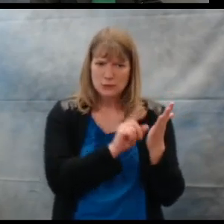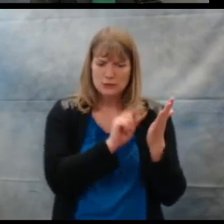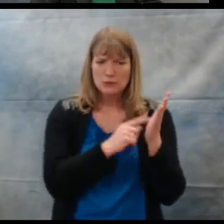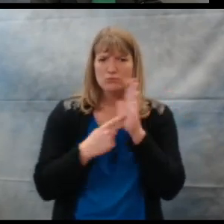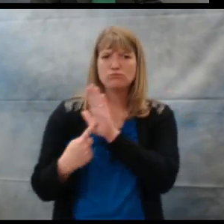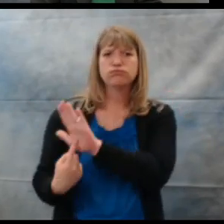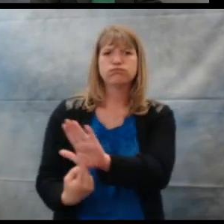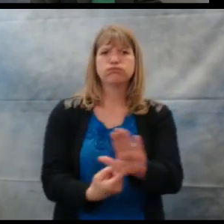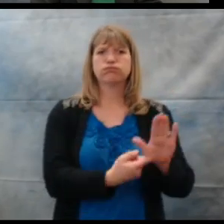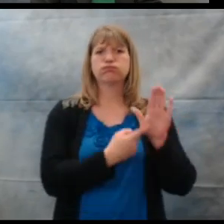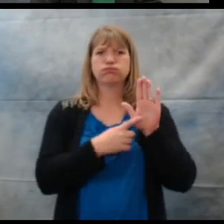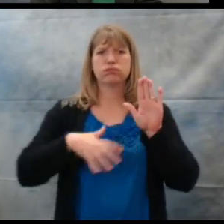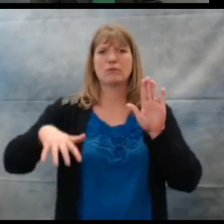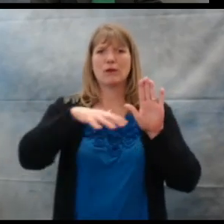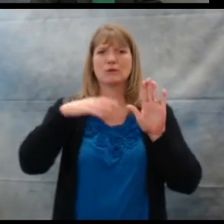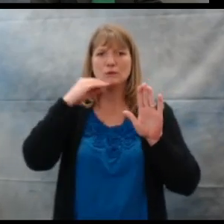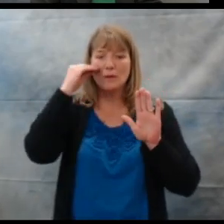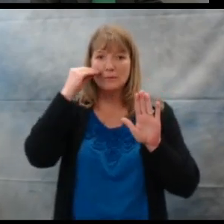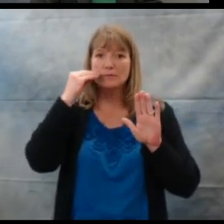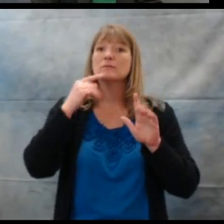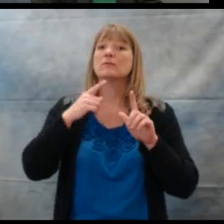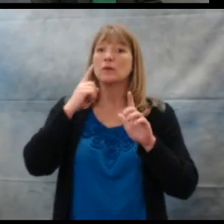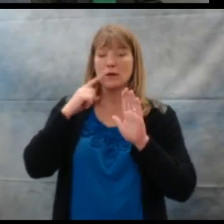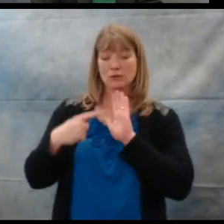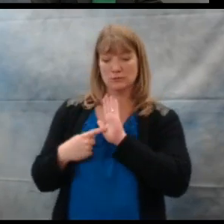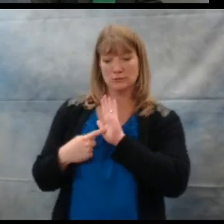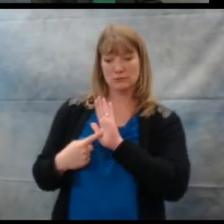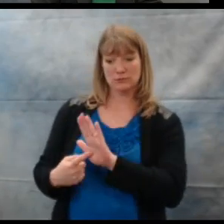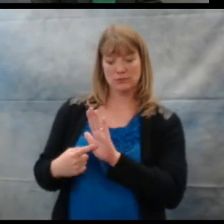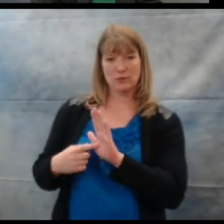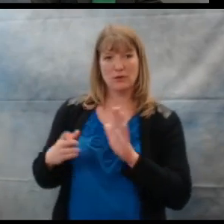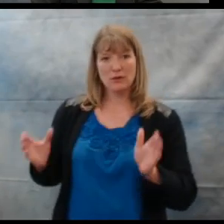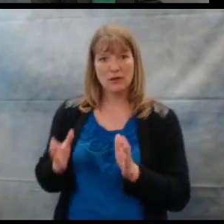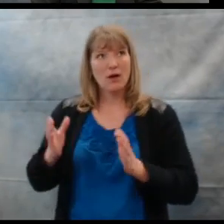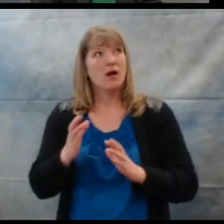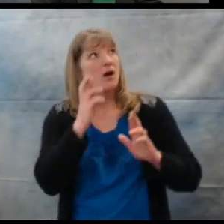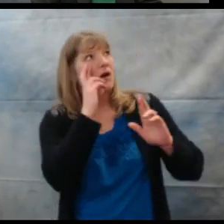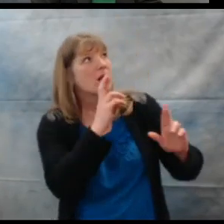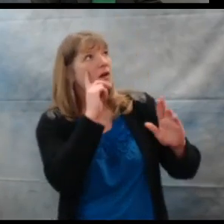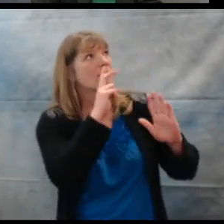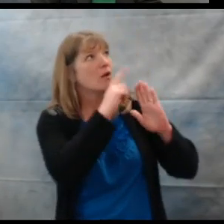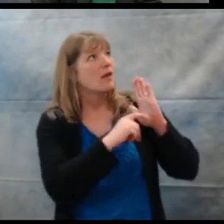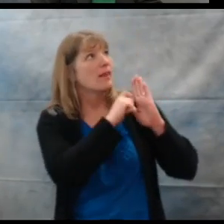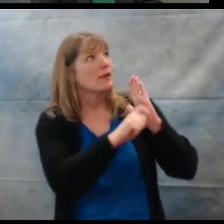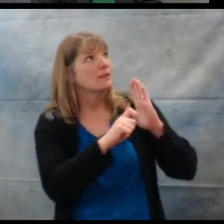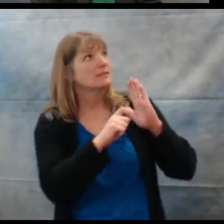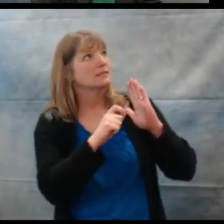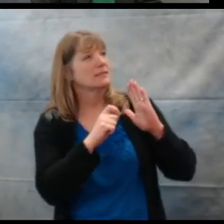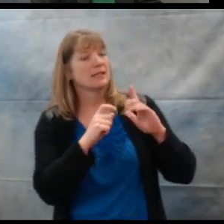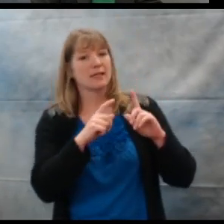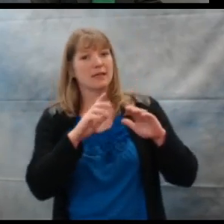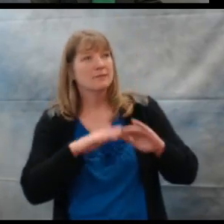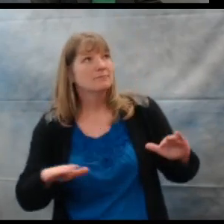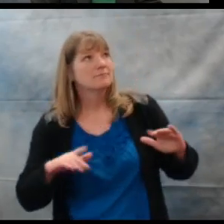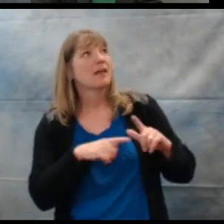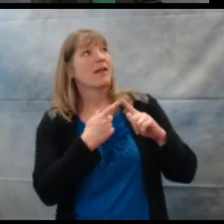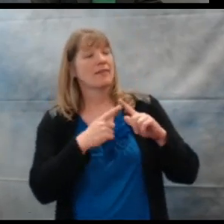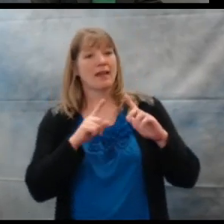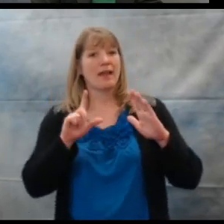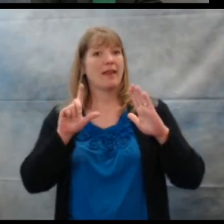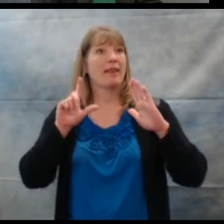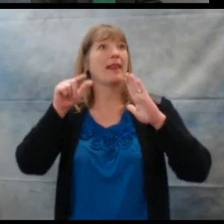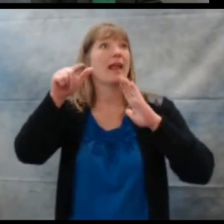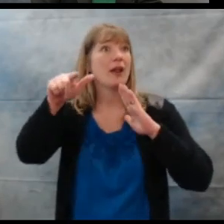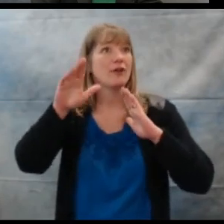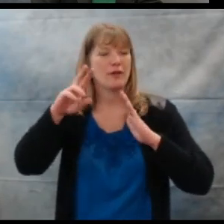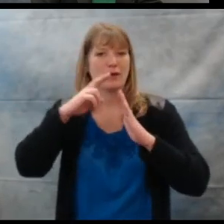and newspapers displayed in a home has been shown to encourage a respect for literacy in children and